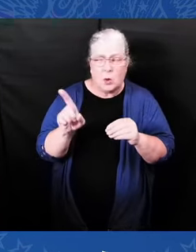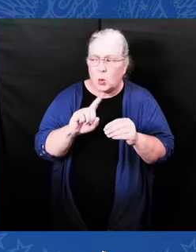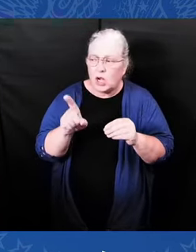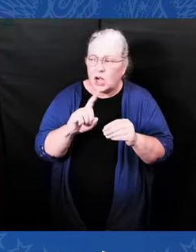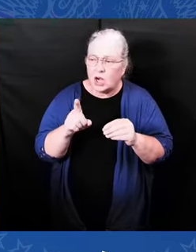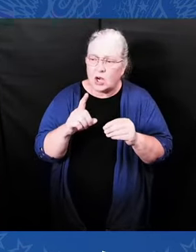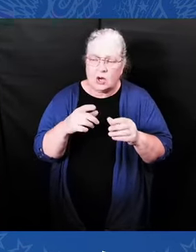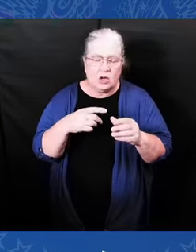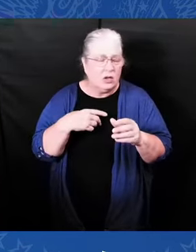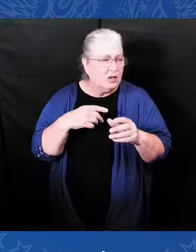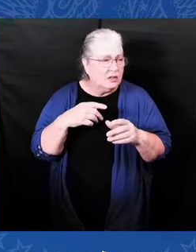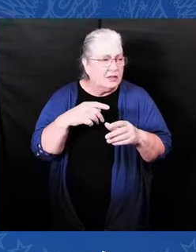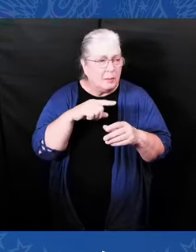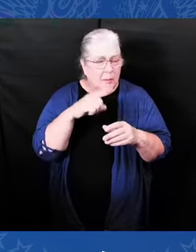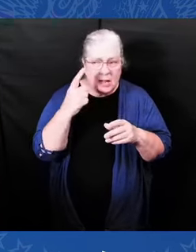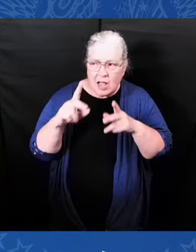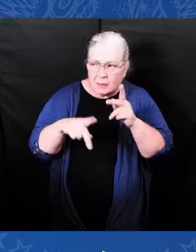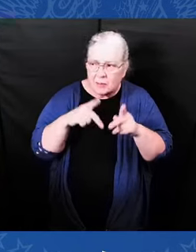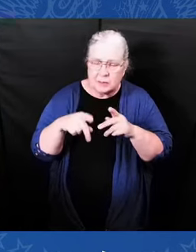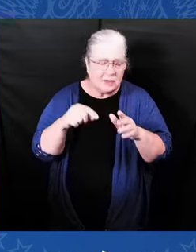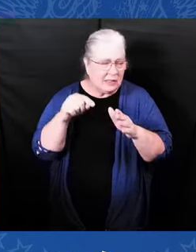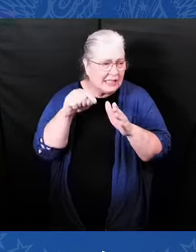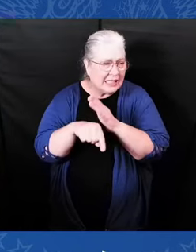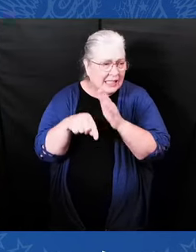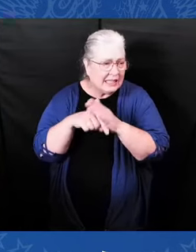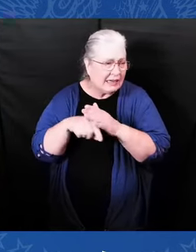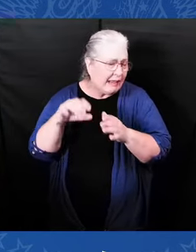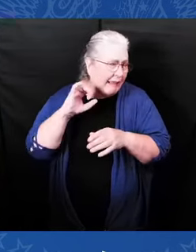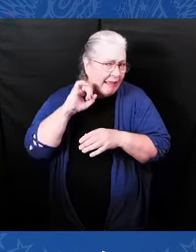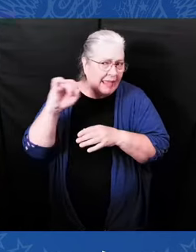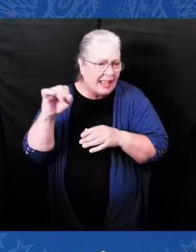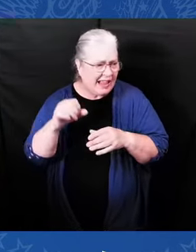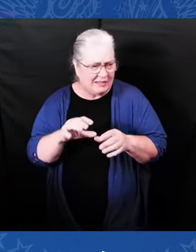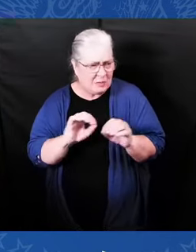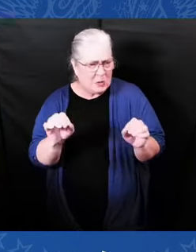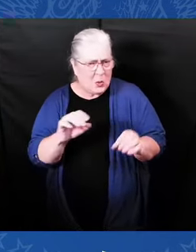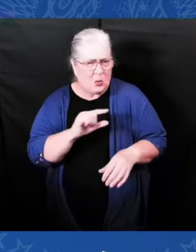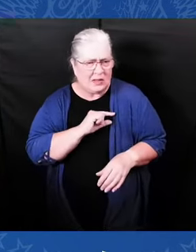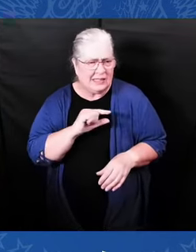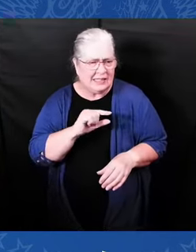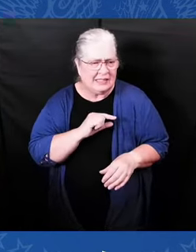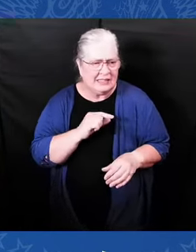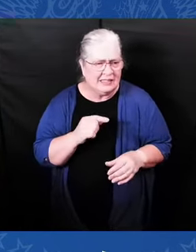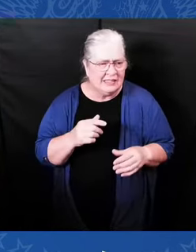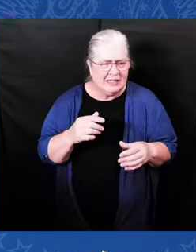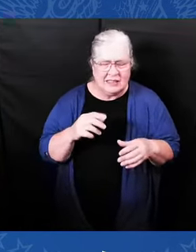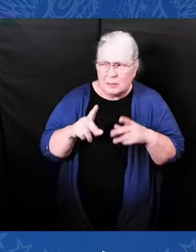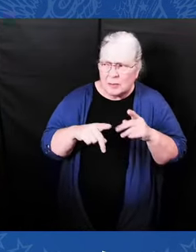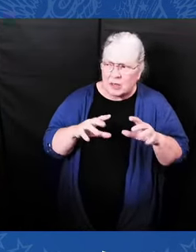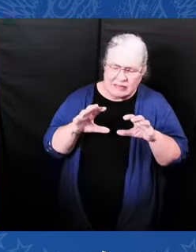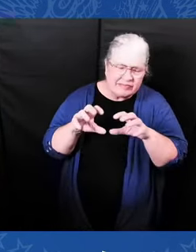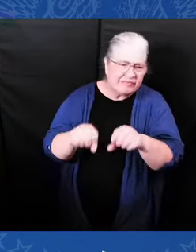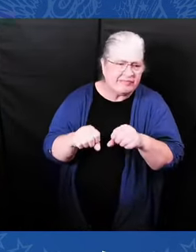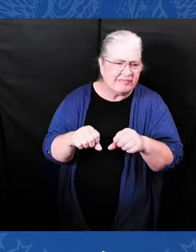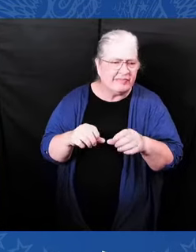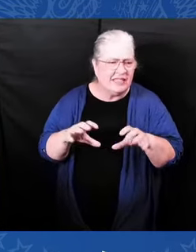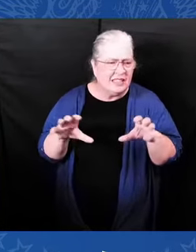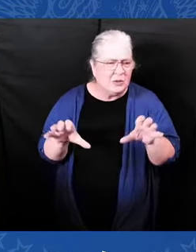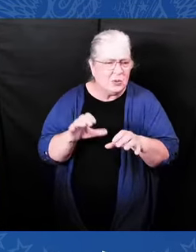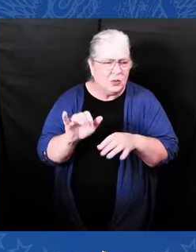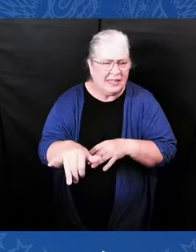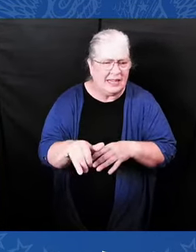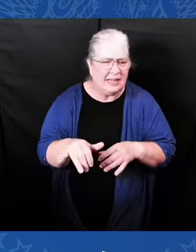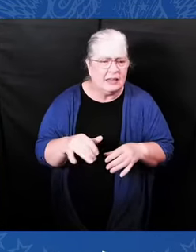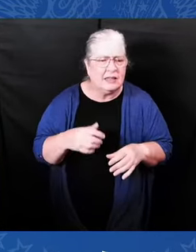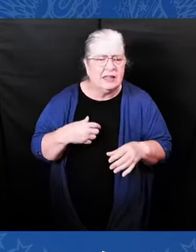I joined Jim and Emanuel at the National Archives to commemorate the 75th anniversary of the execution of the executive order